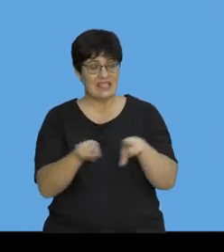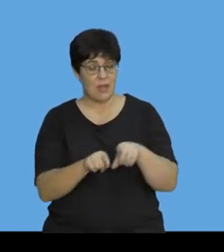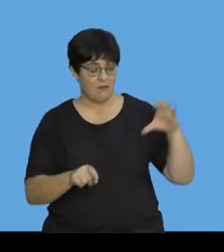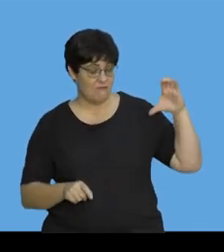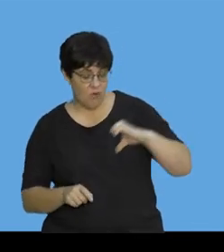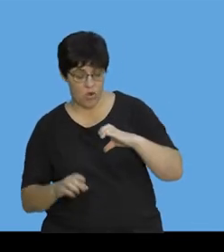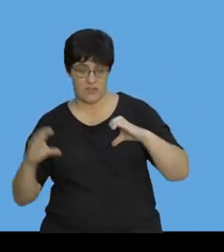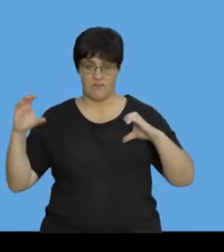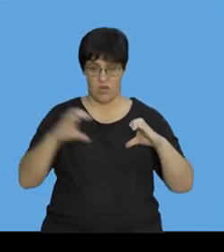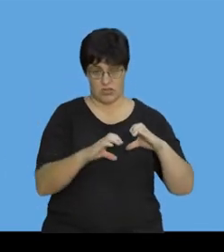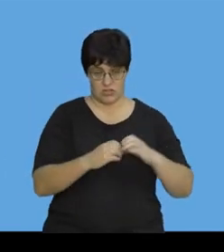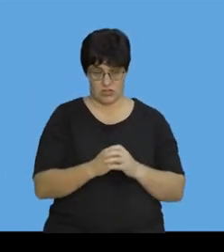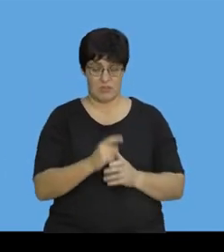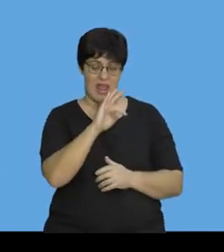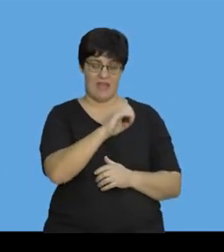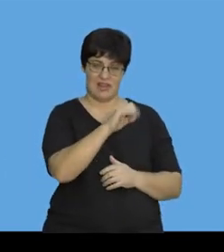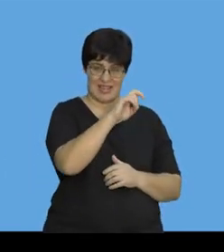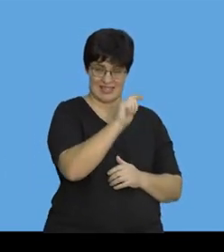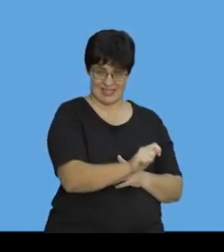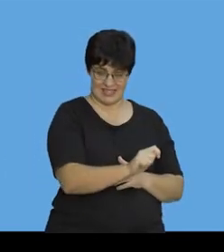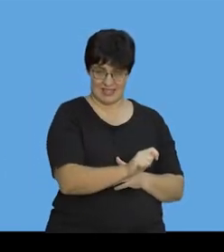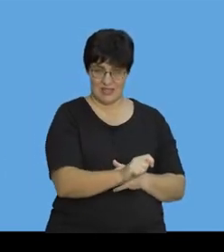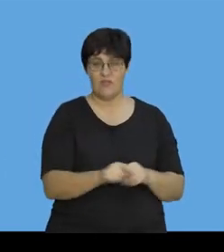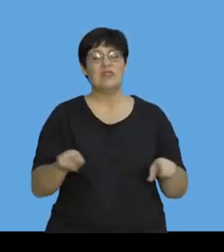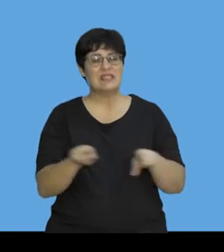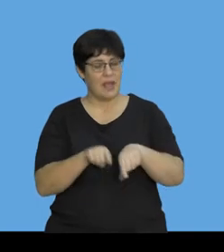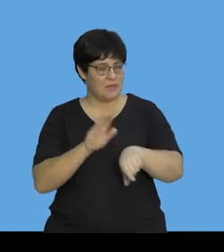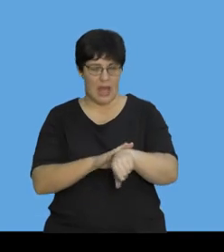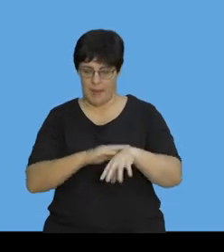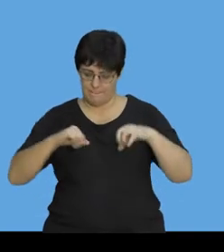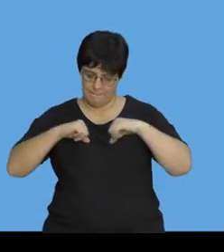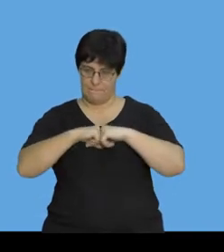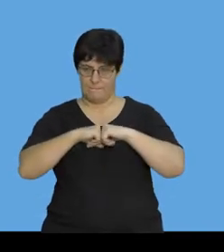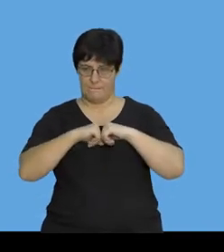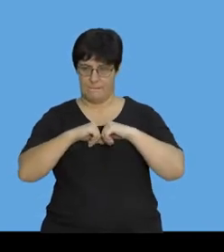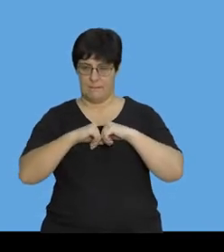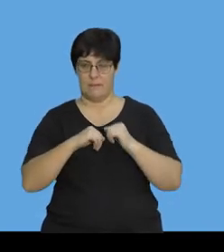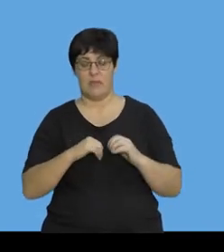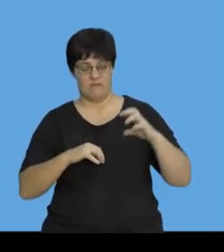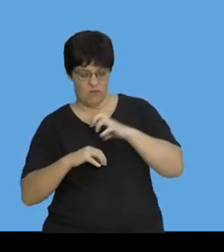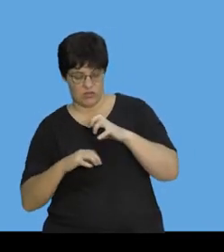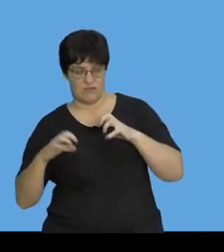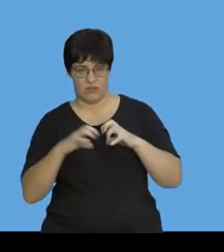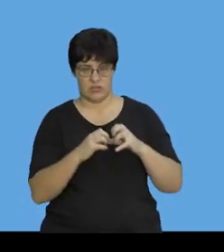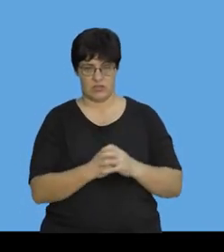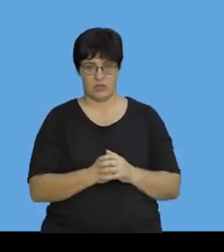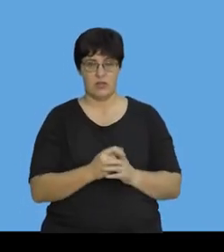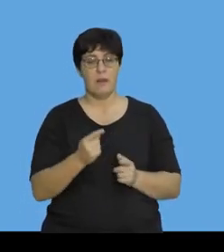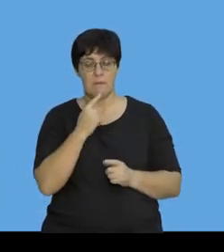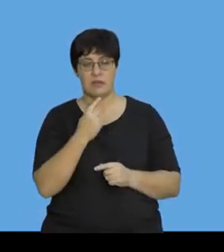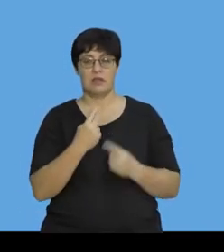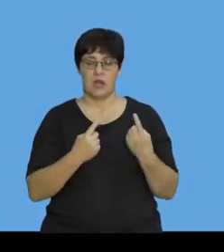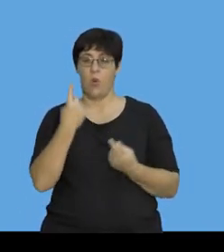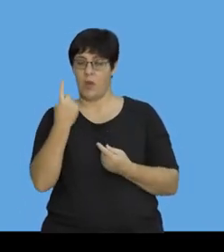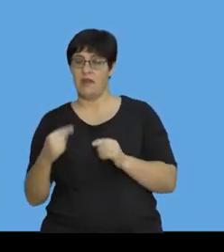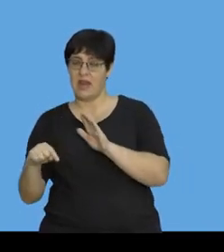the same force, which is F net, for the same amount of time. But, one of